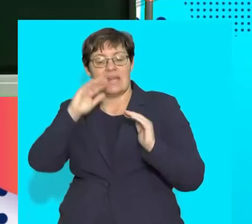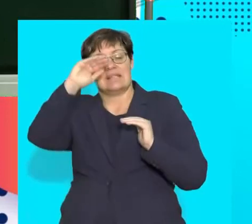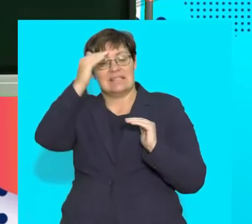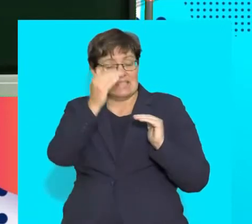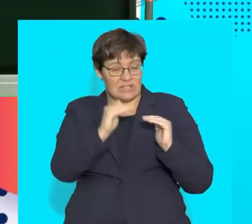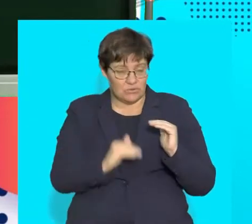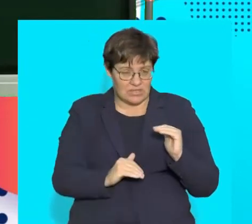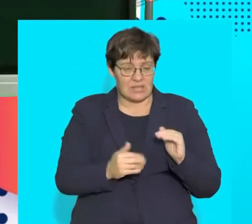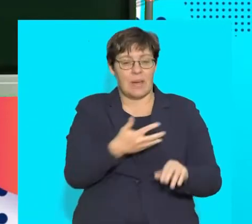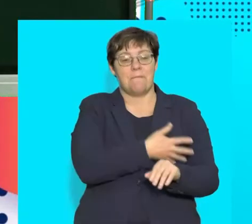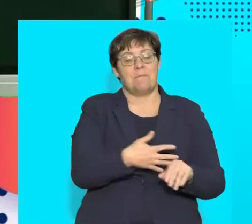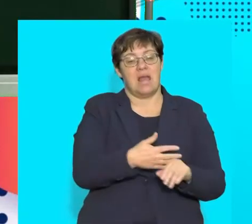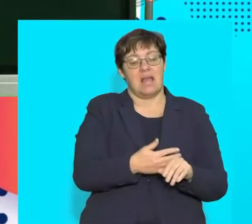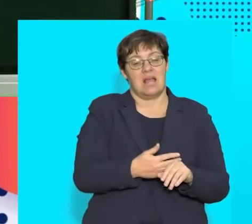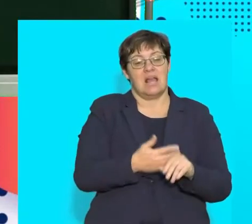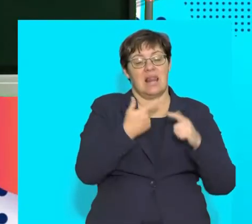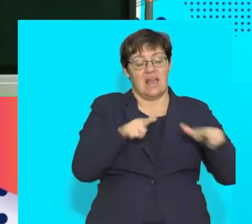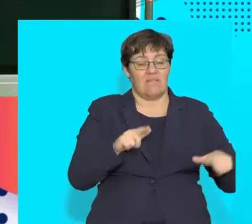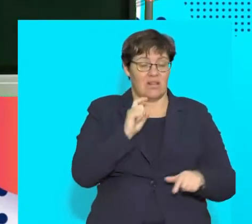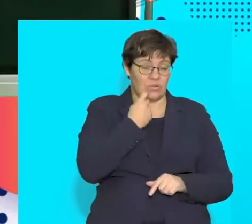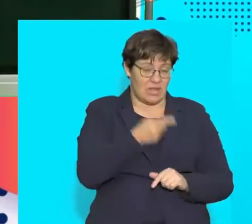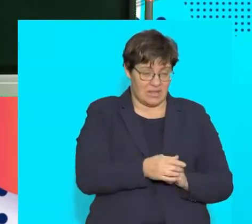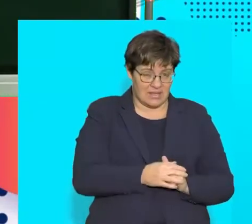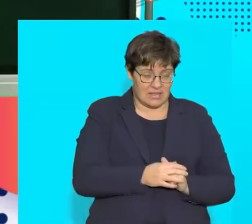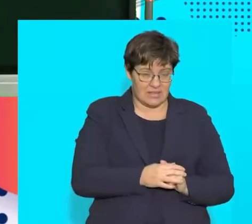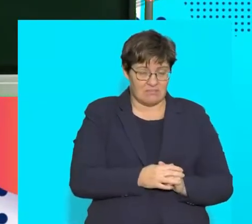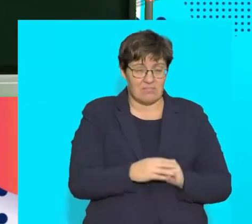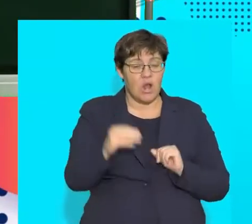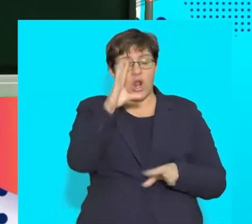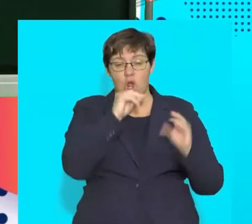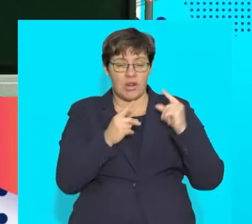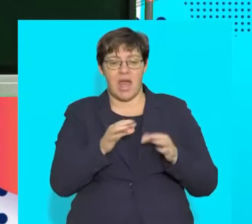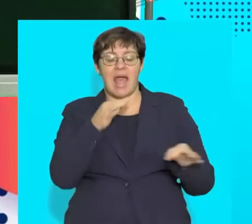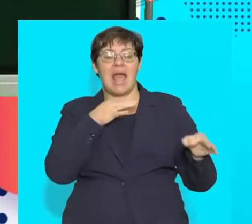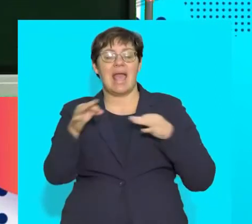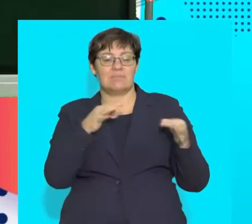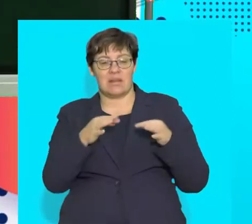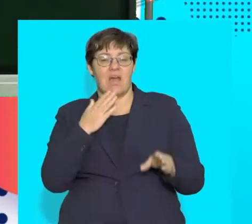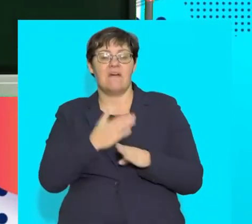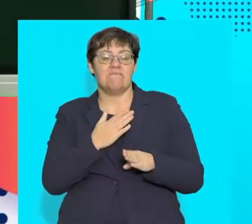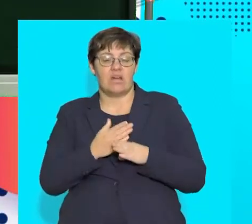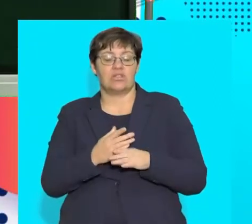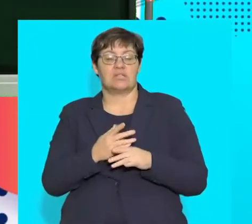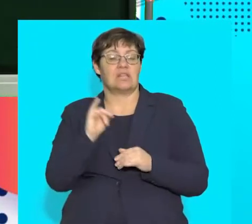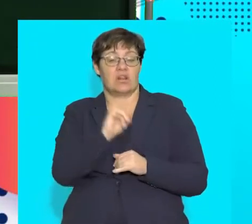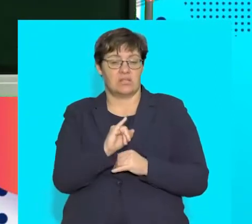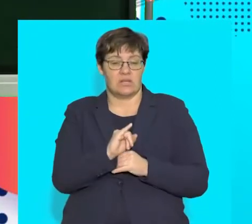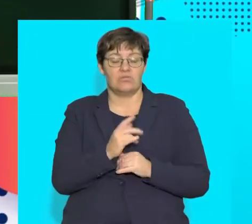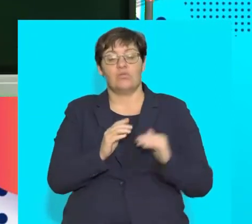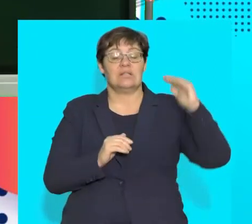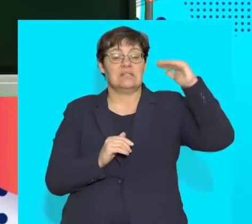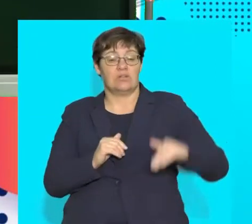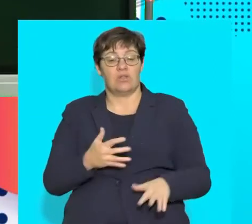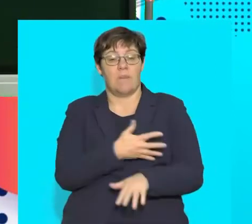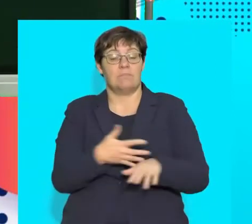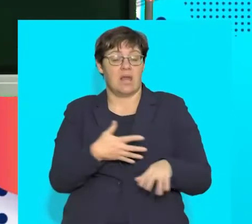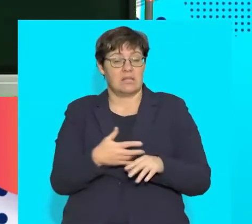decreasing the blood glucose levels. Often, learners explain that the function of insulin is to